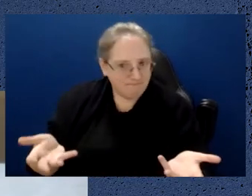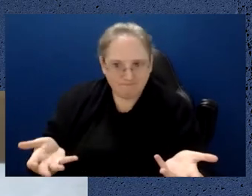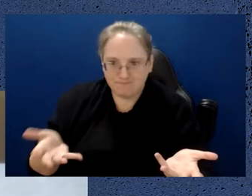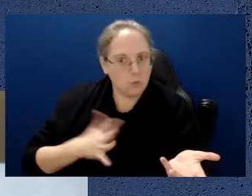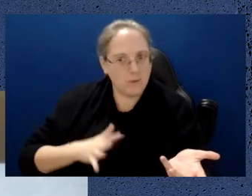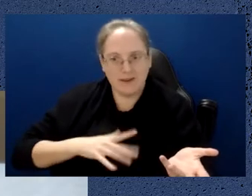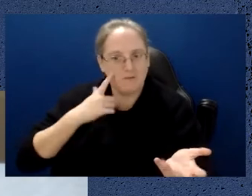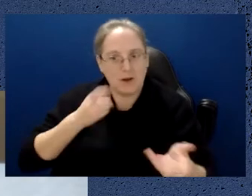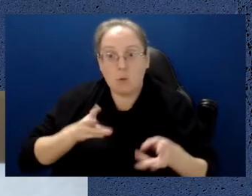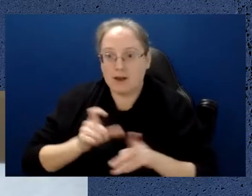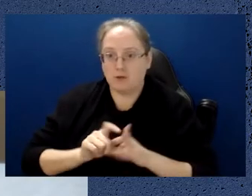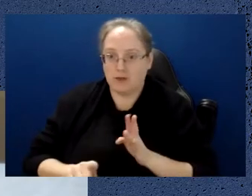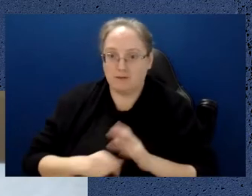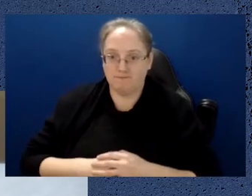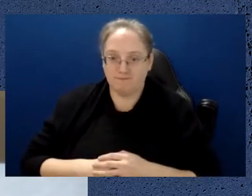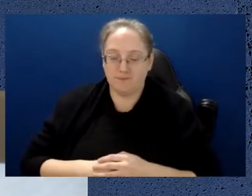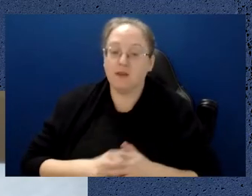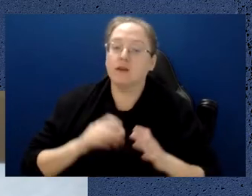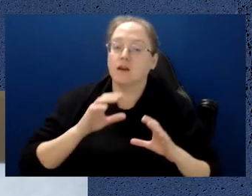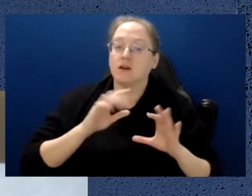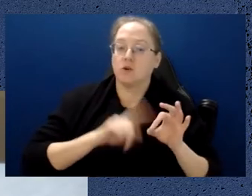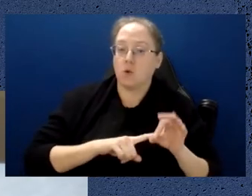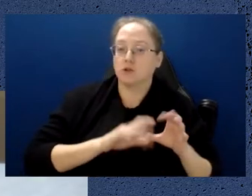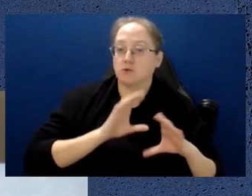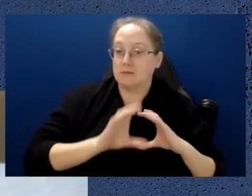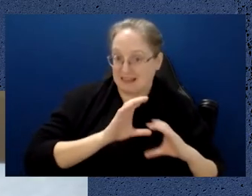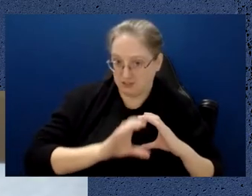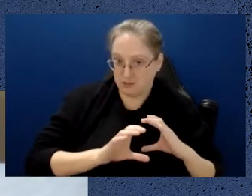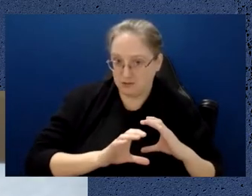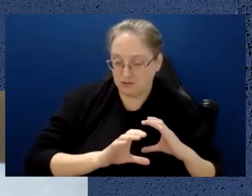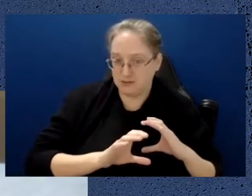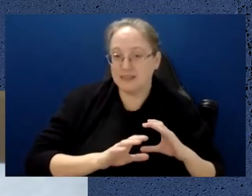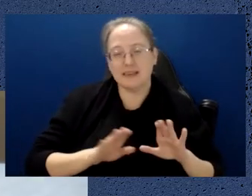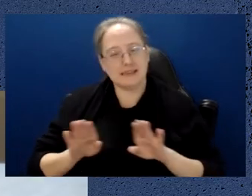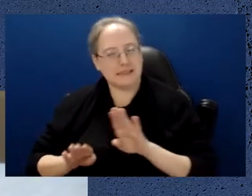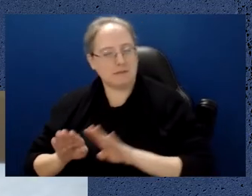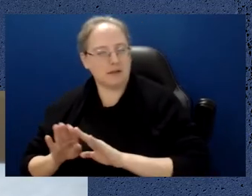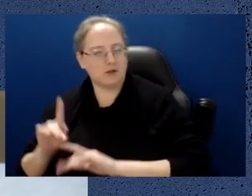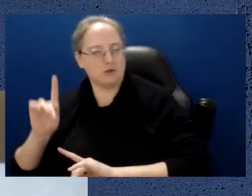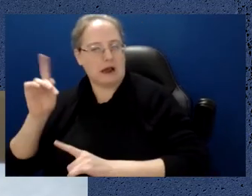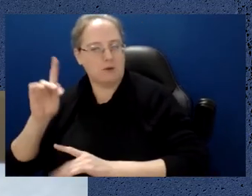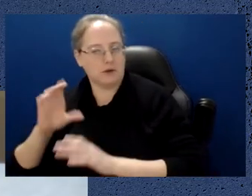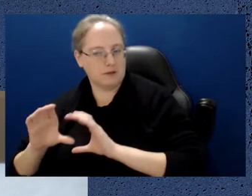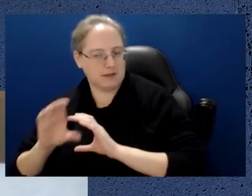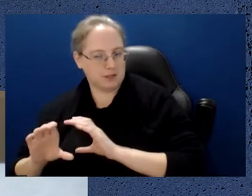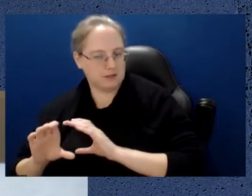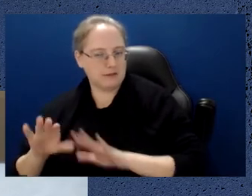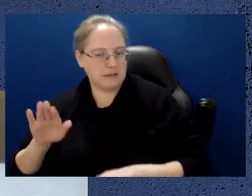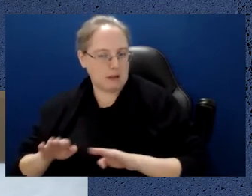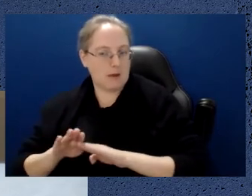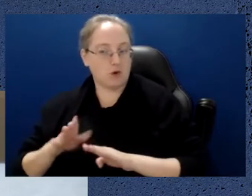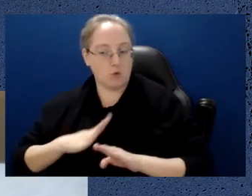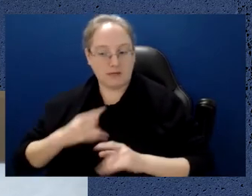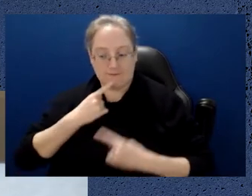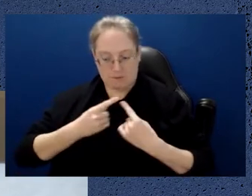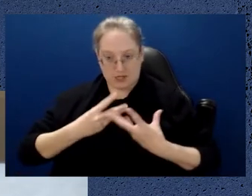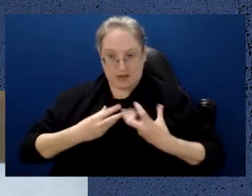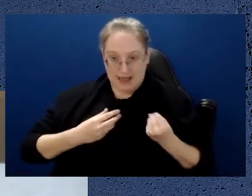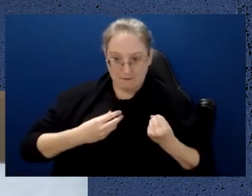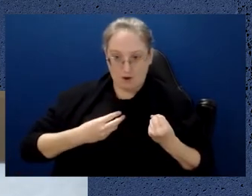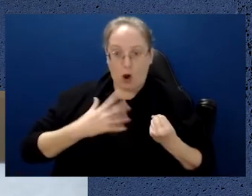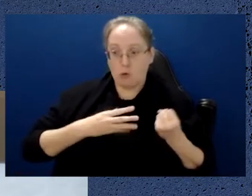find a way to do that. And so that's what quantum communications is in the same way that classical or conventional communications